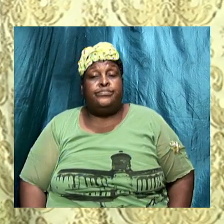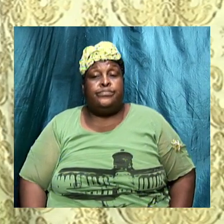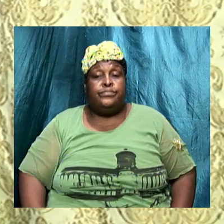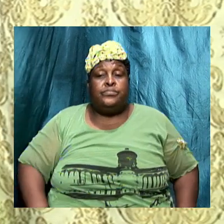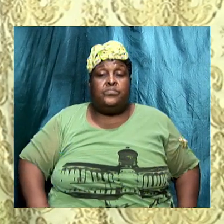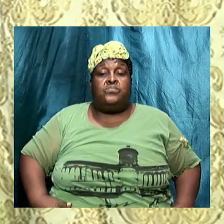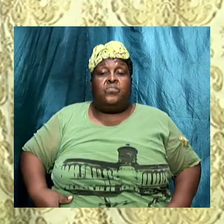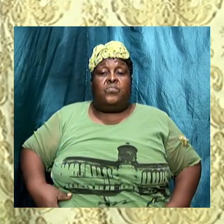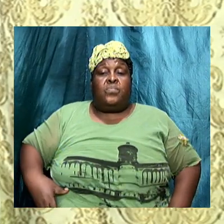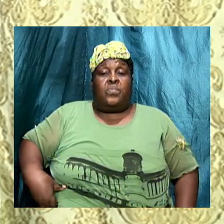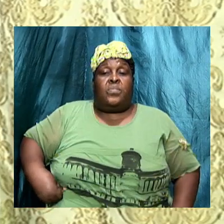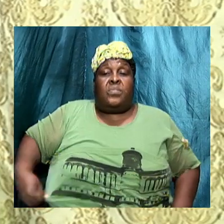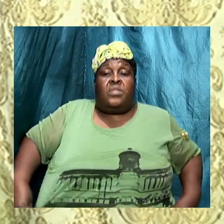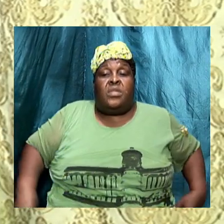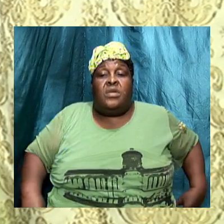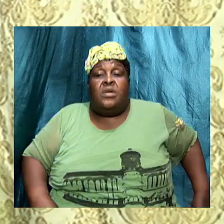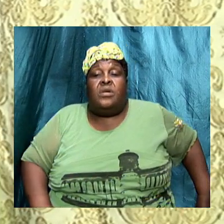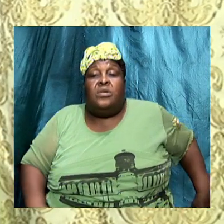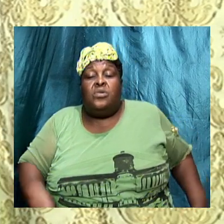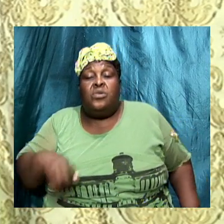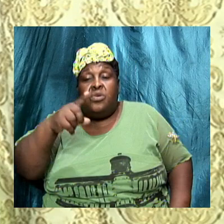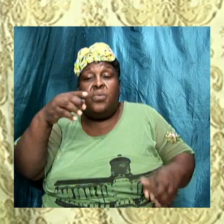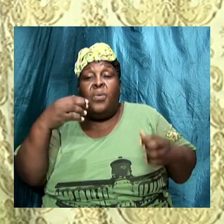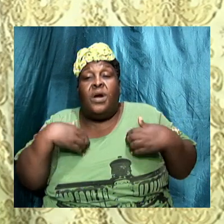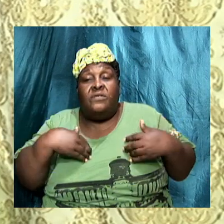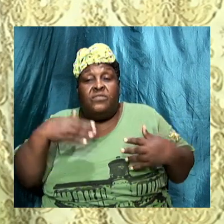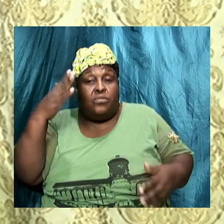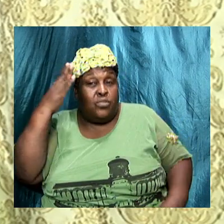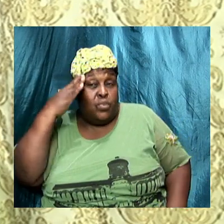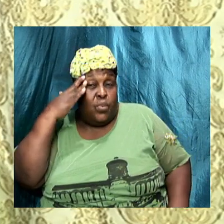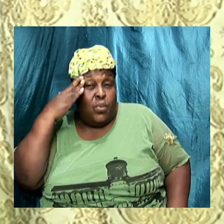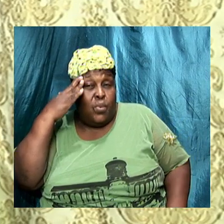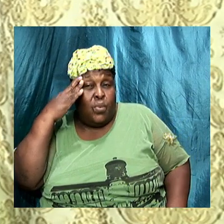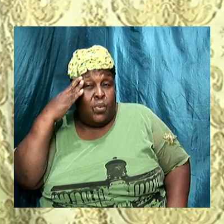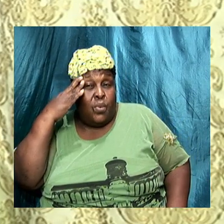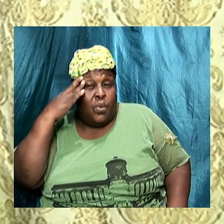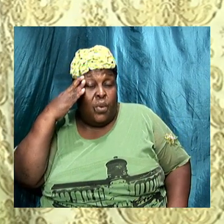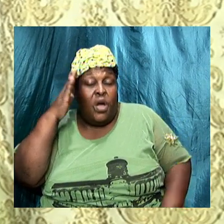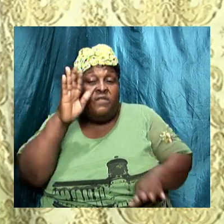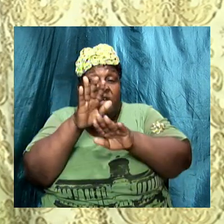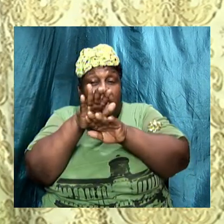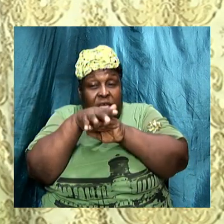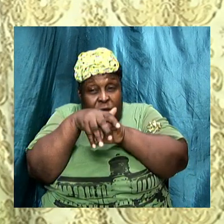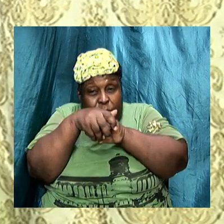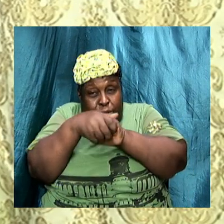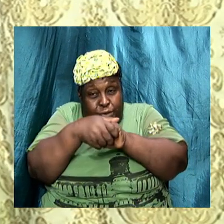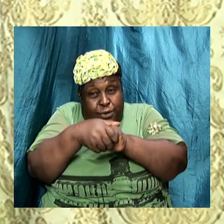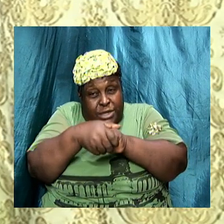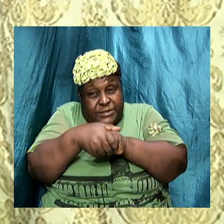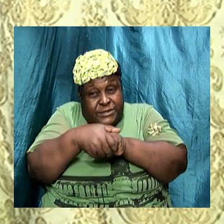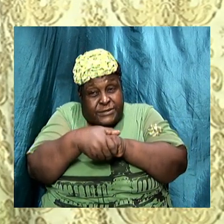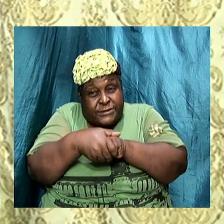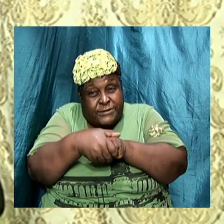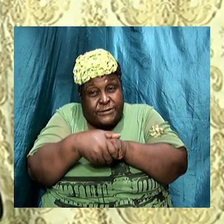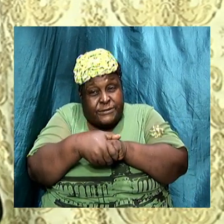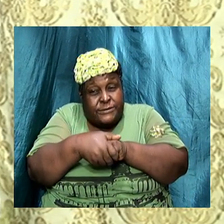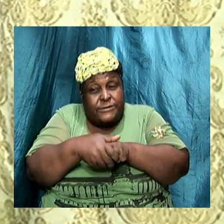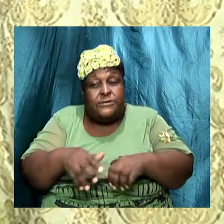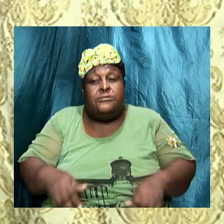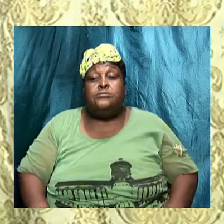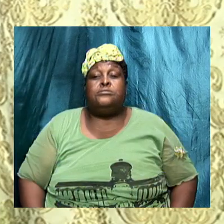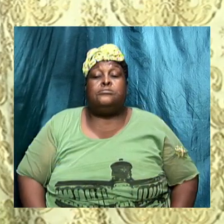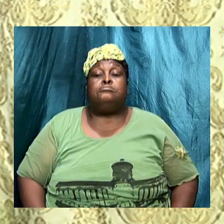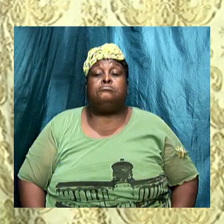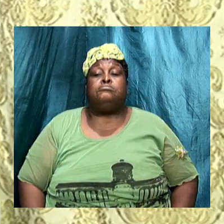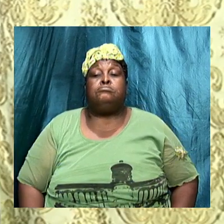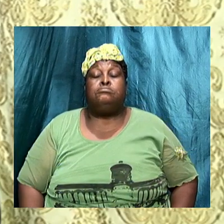hallelujah and you have got to be aware of the living of the Sadducees so given that the Pharisees and the Sadducees